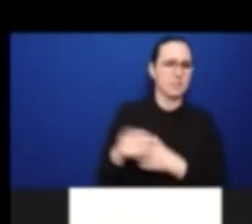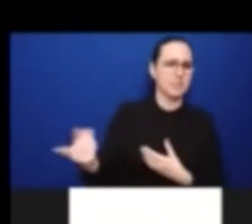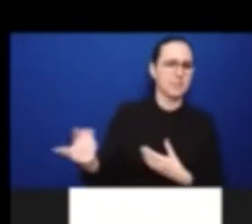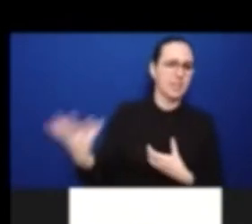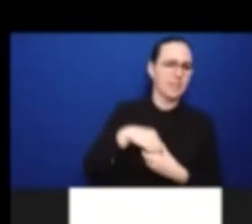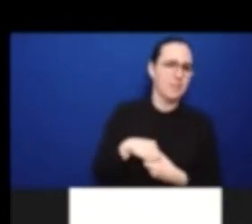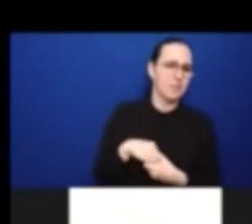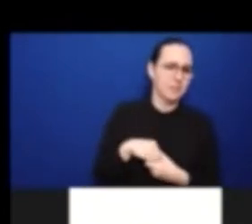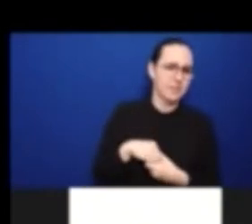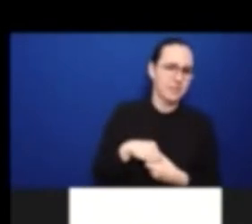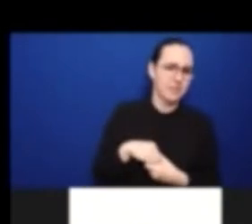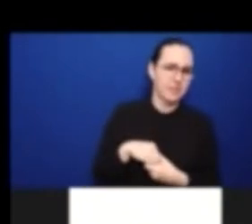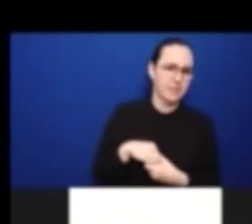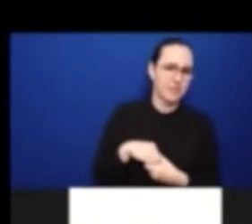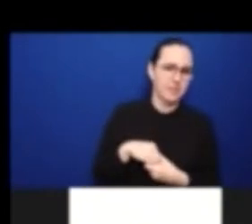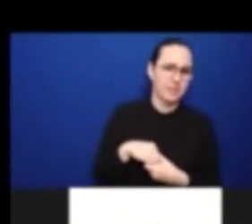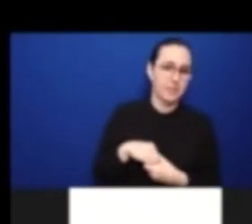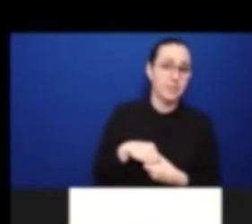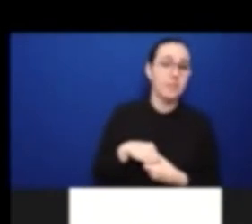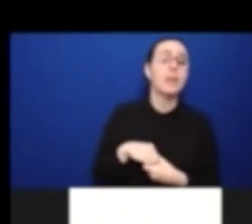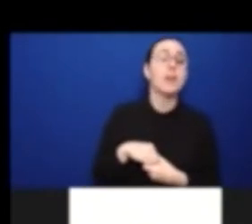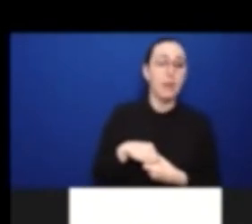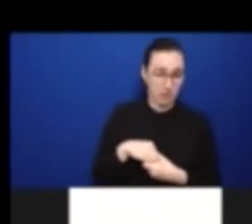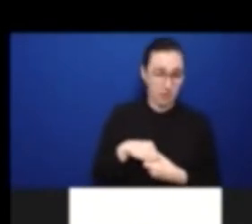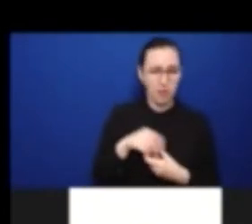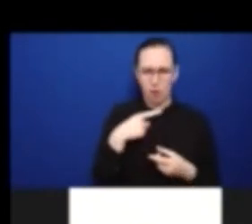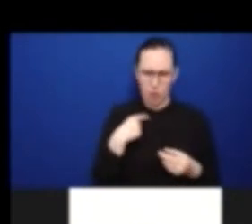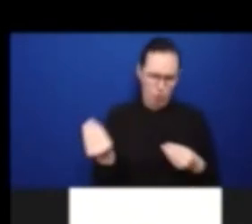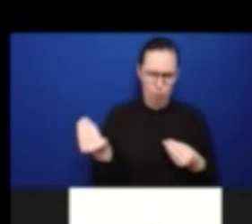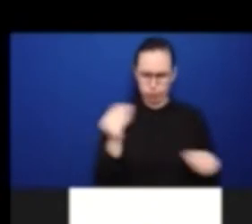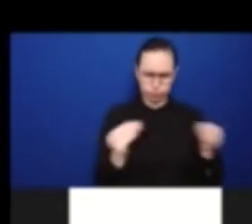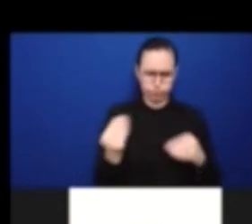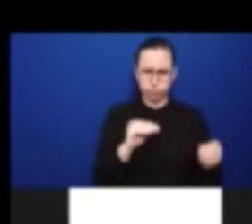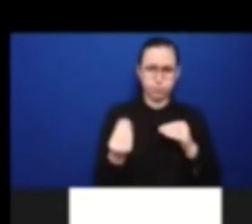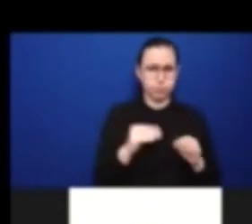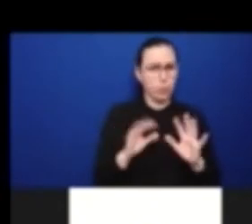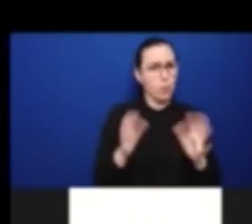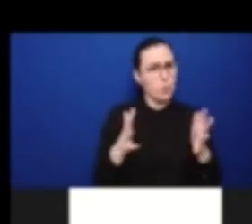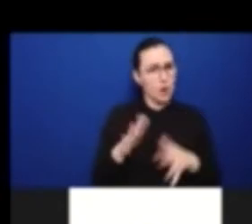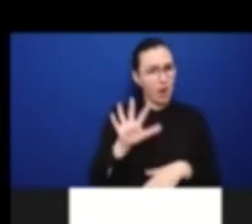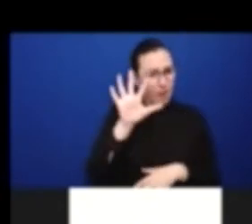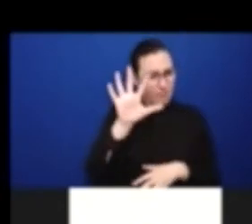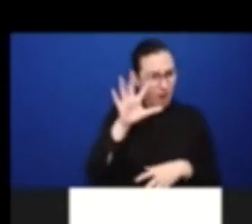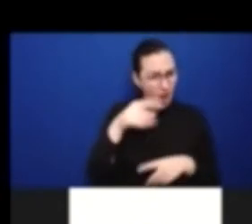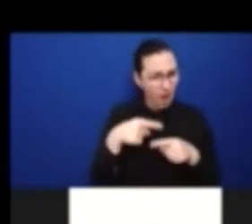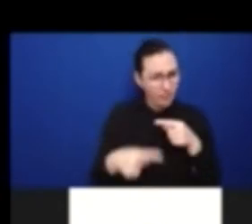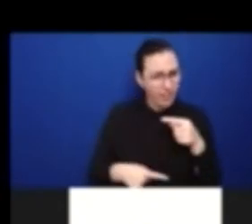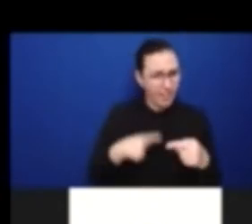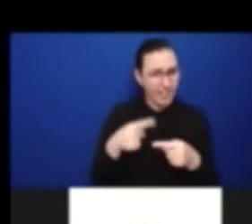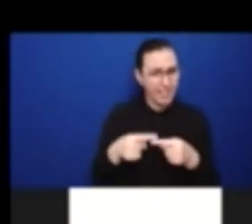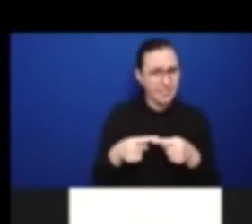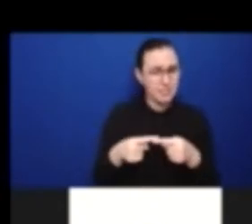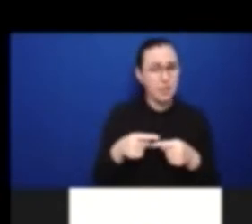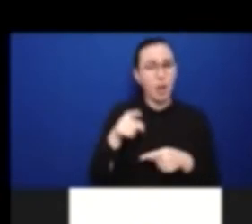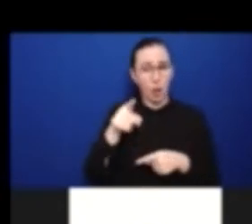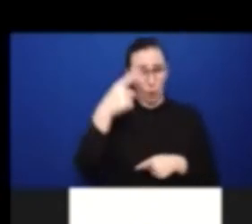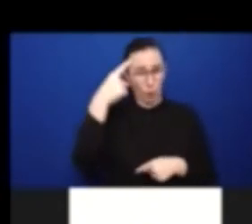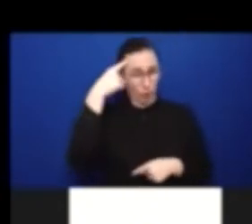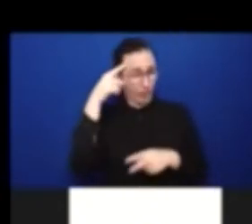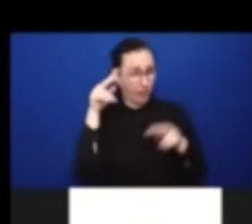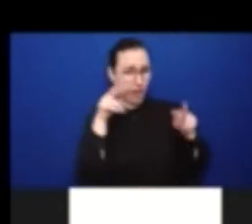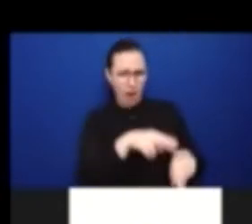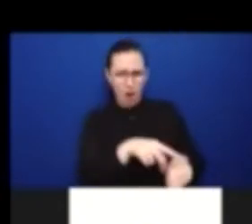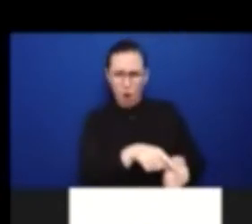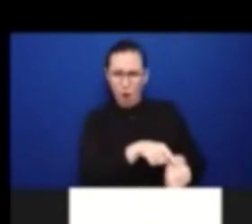sounds like a long time, but previous human rights treaty, the Convention on the Rights of the Child, that had taken 10 years to negotiate. So we did it in